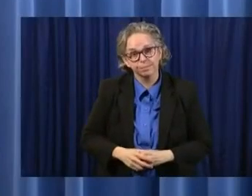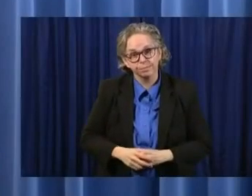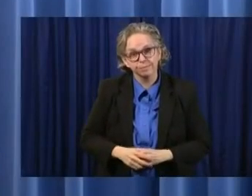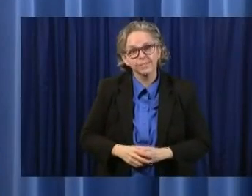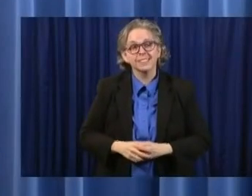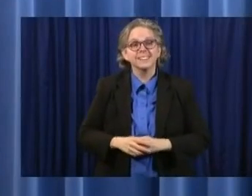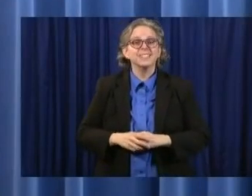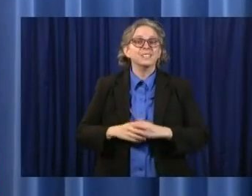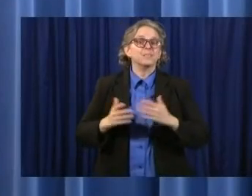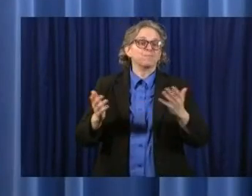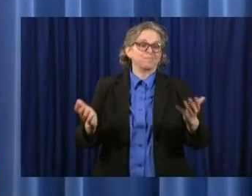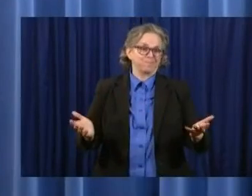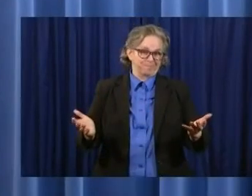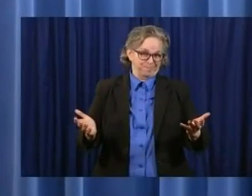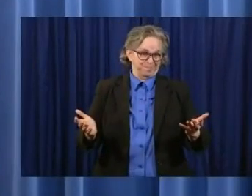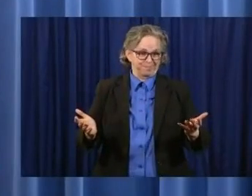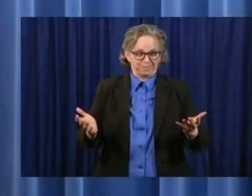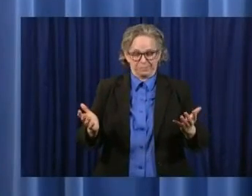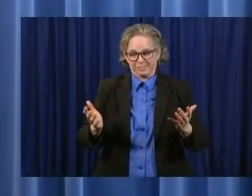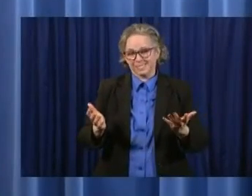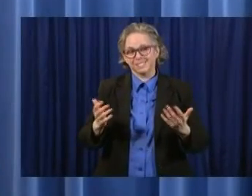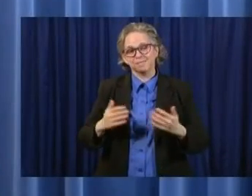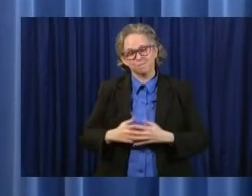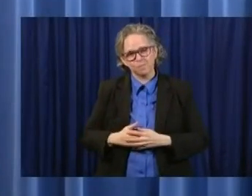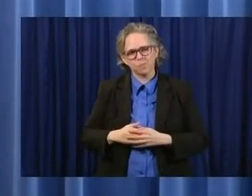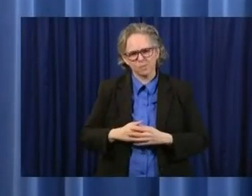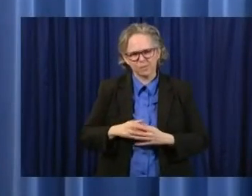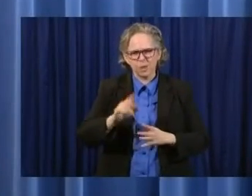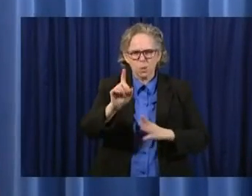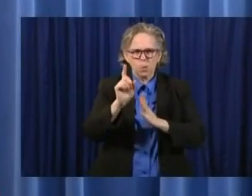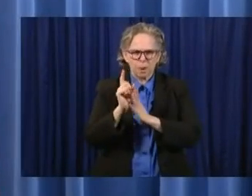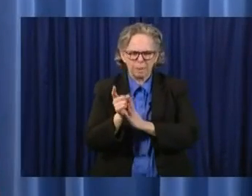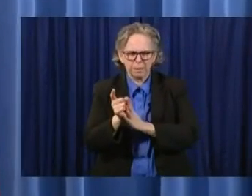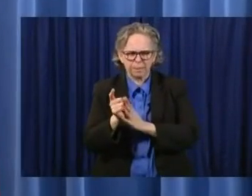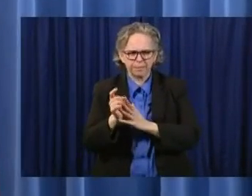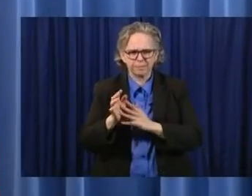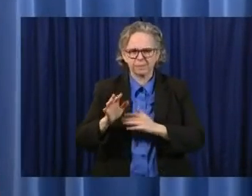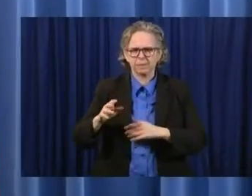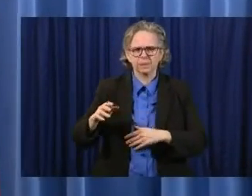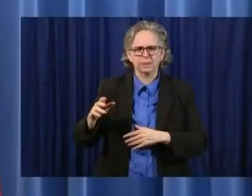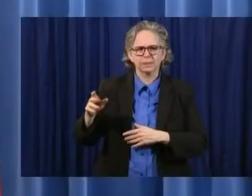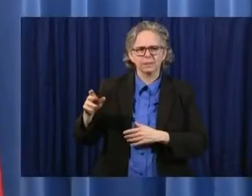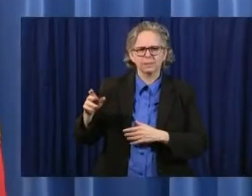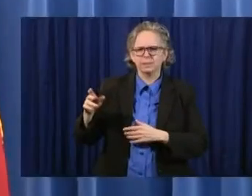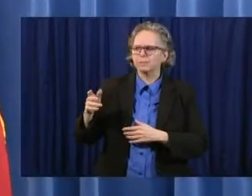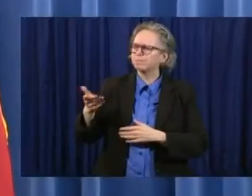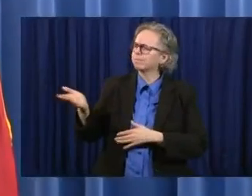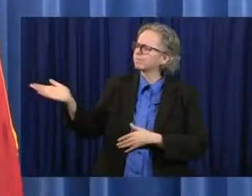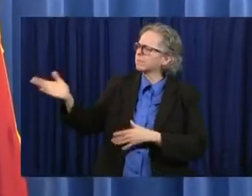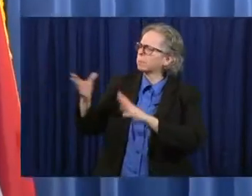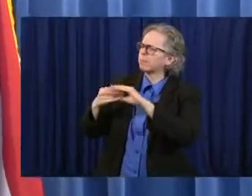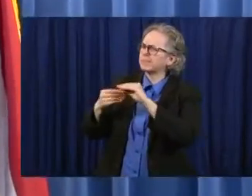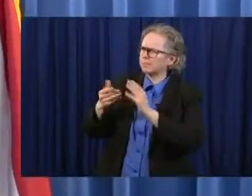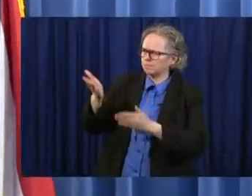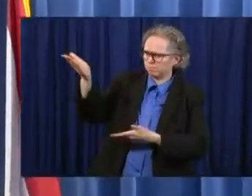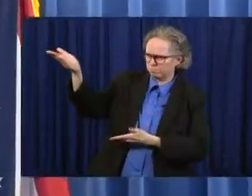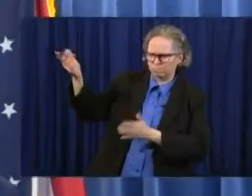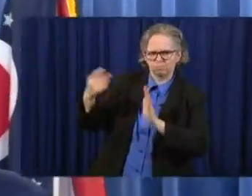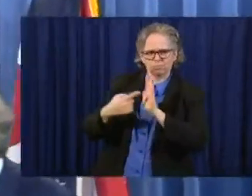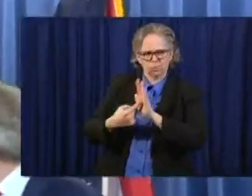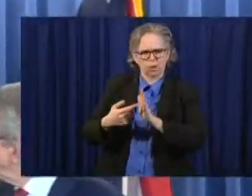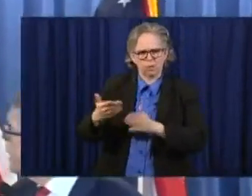and I would ask Eric if you could put the chart up. Dr. Acton will talk about these. This is a chart she uses every day,